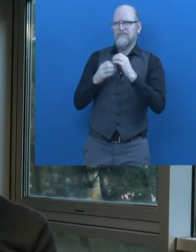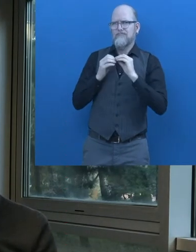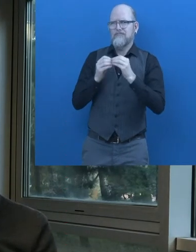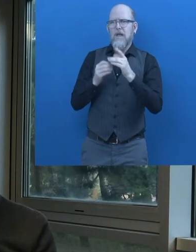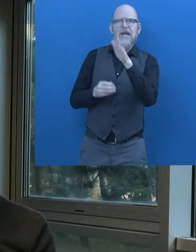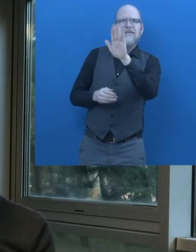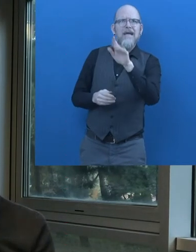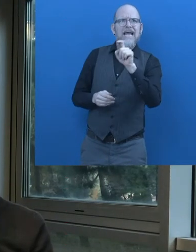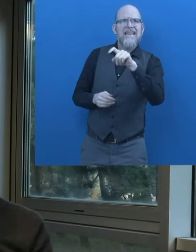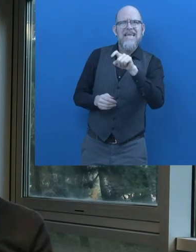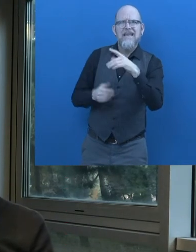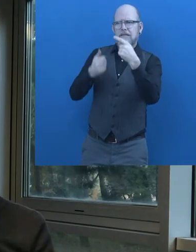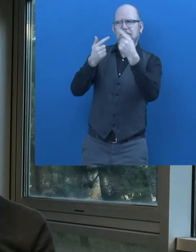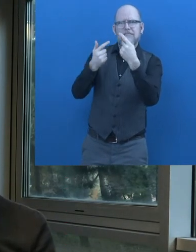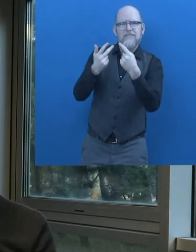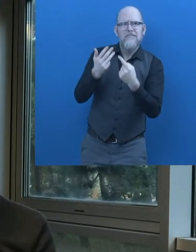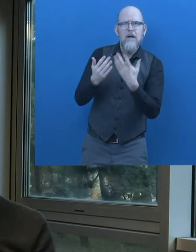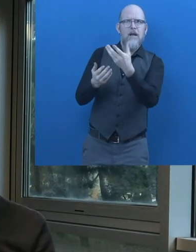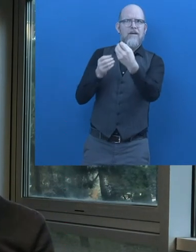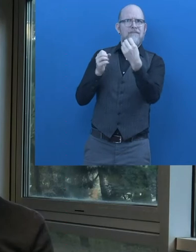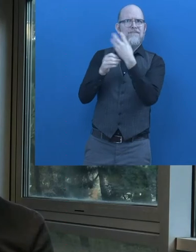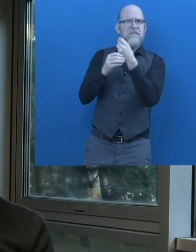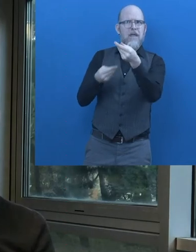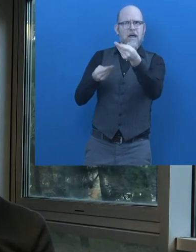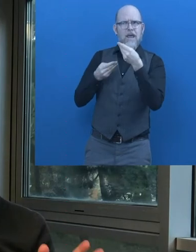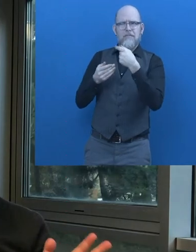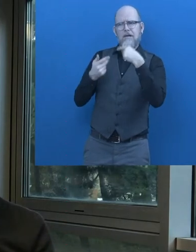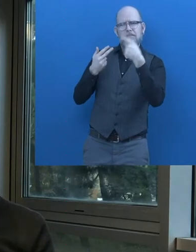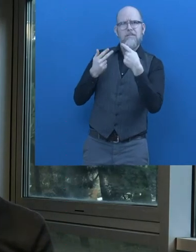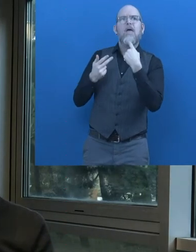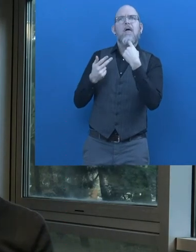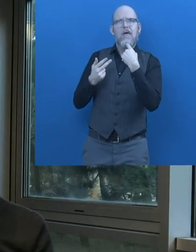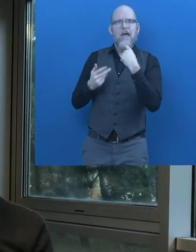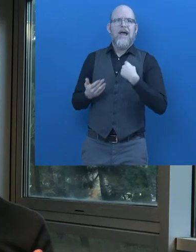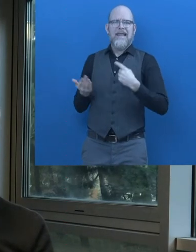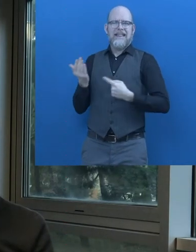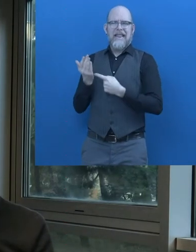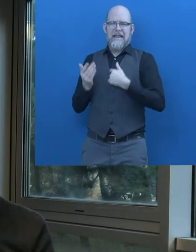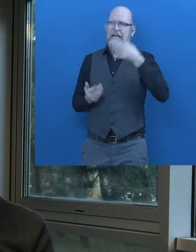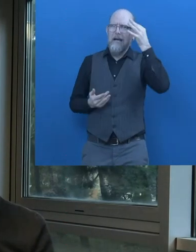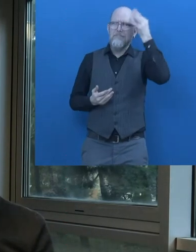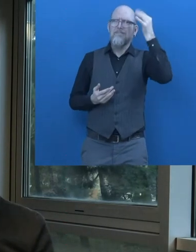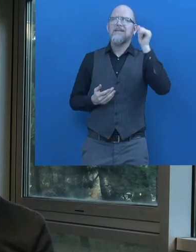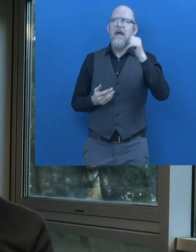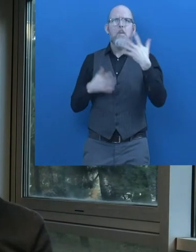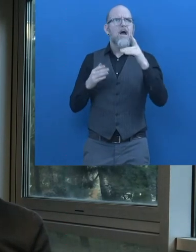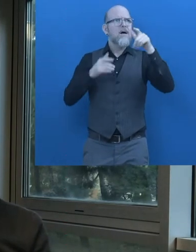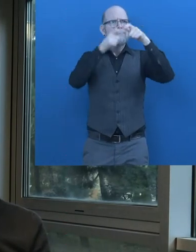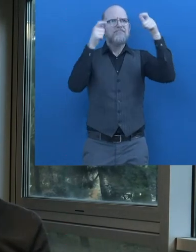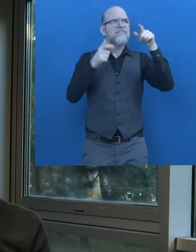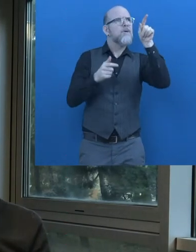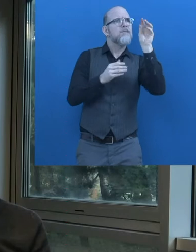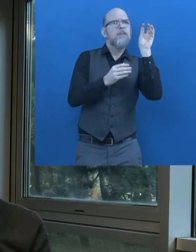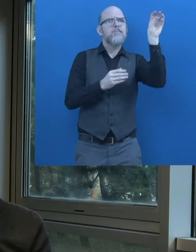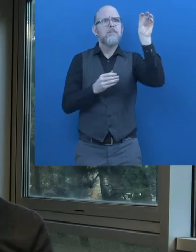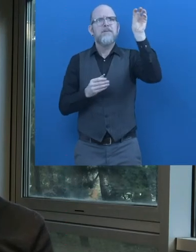needs and it's continuously improved by their feedbacks. So we created and developed the technology, but all the insights came from the